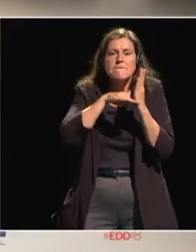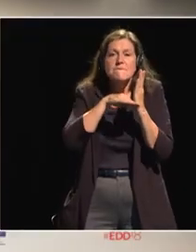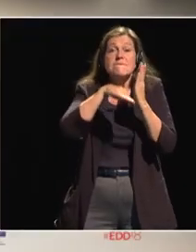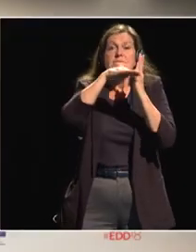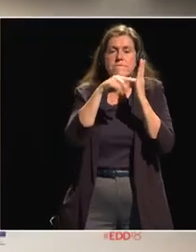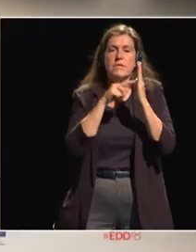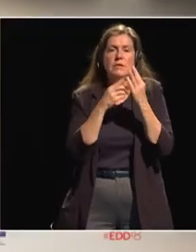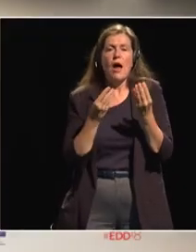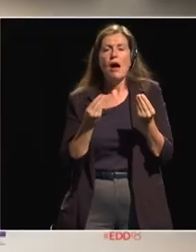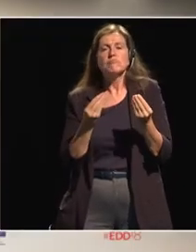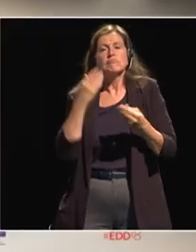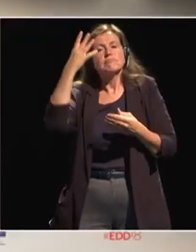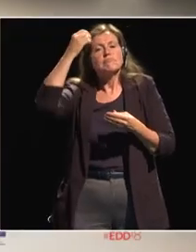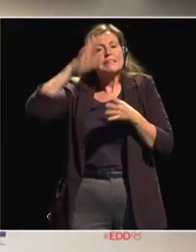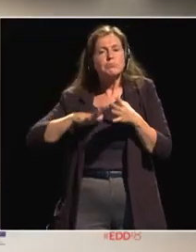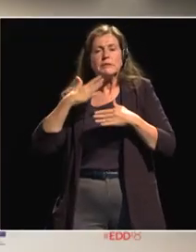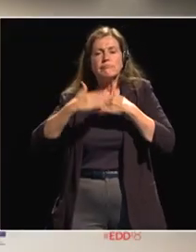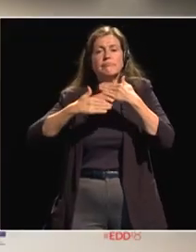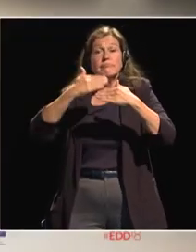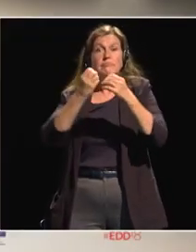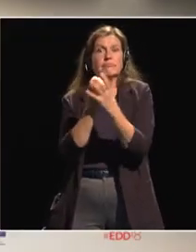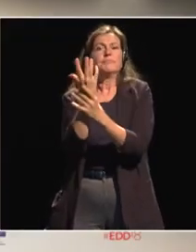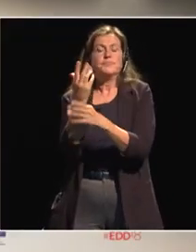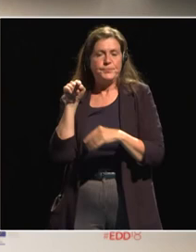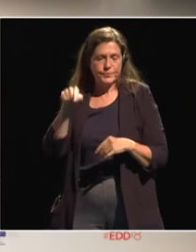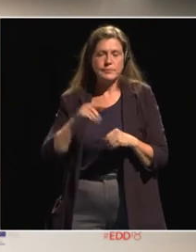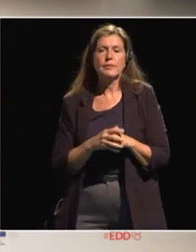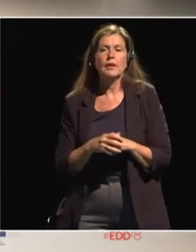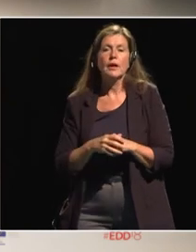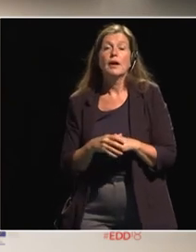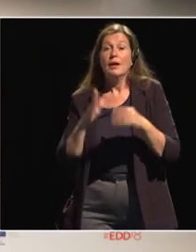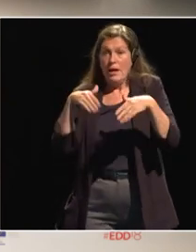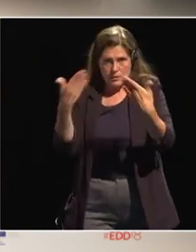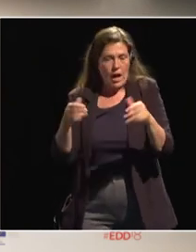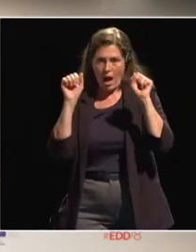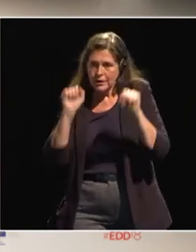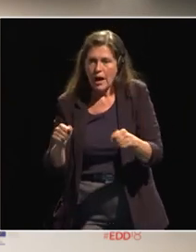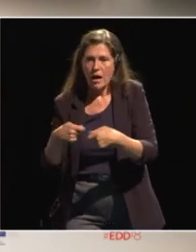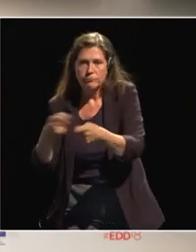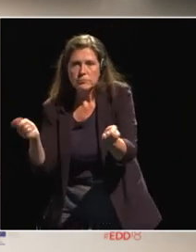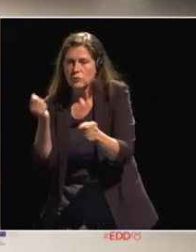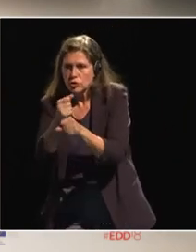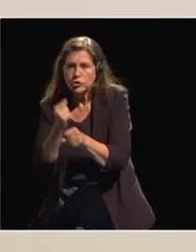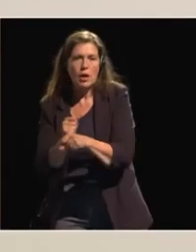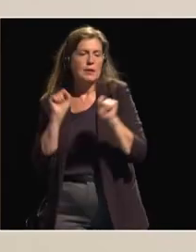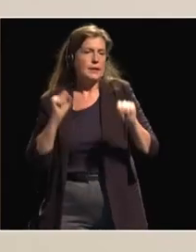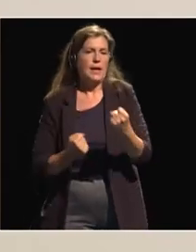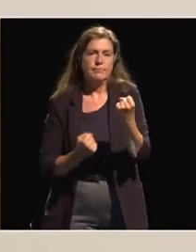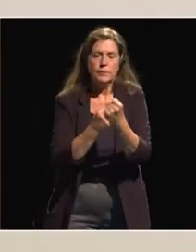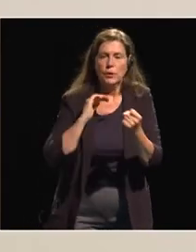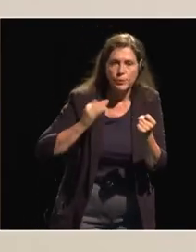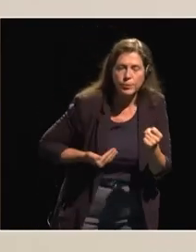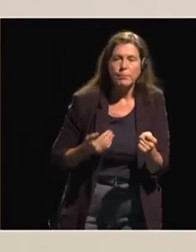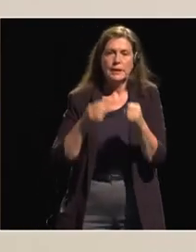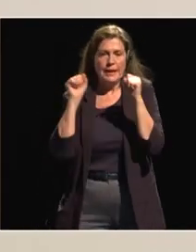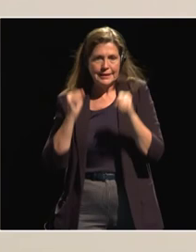let us create a momentum then we can have jobs we can support the women we can have the labor